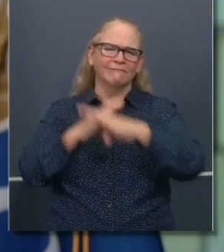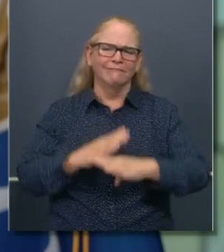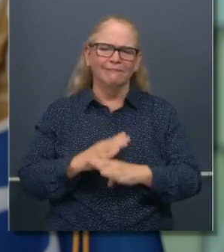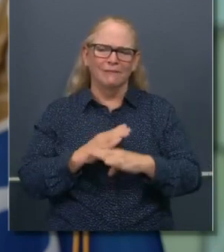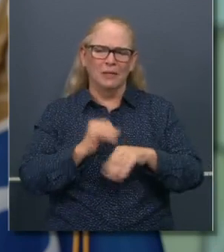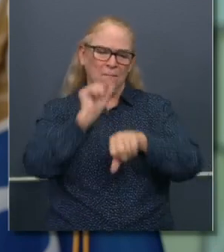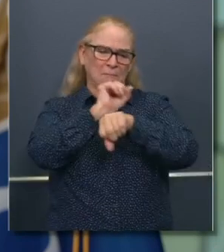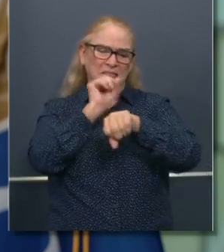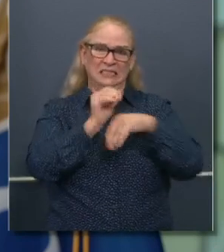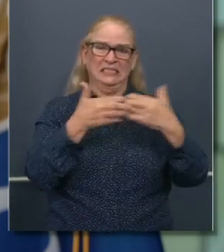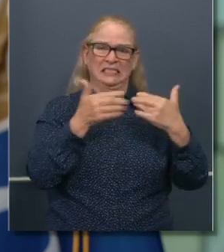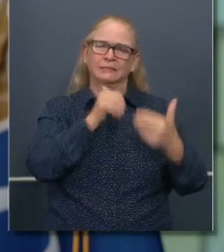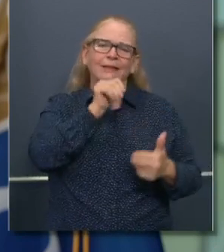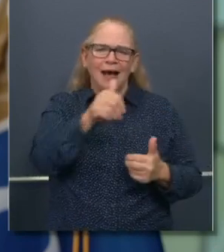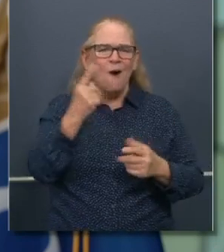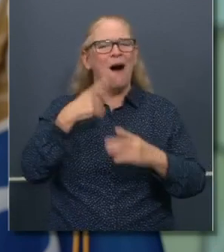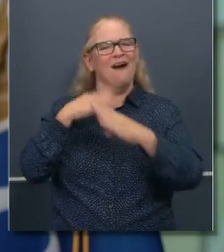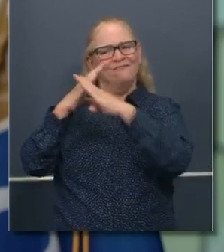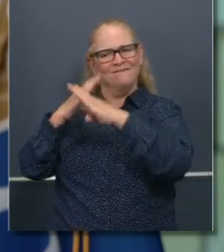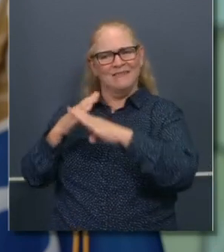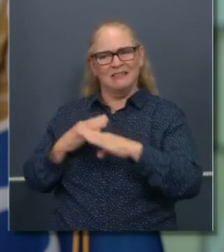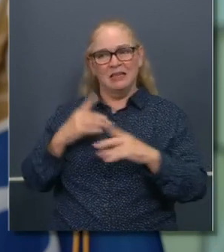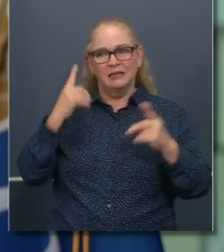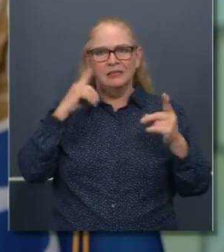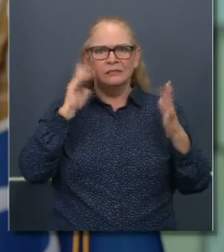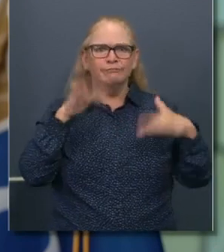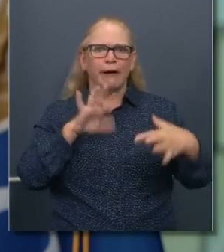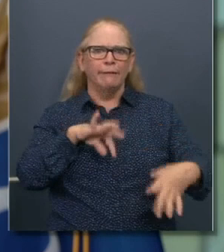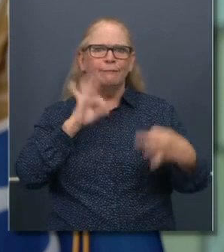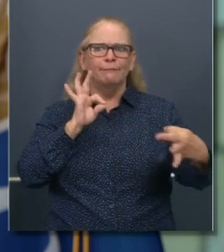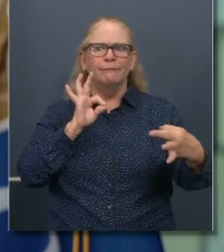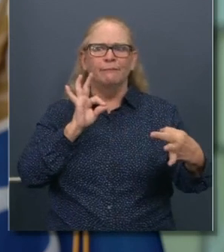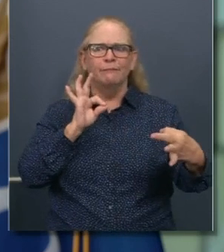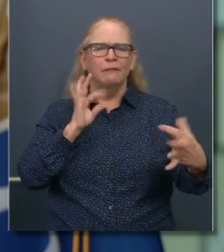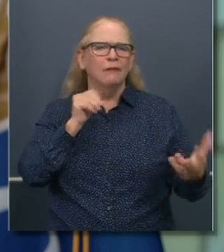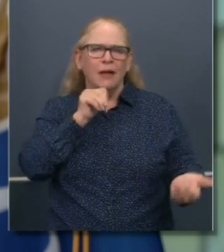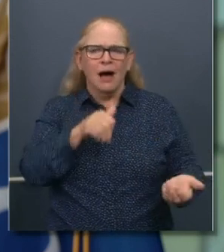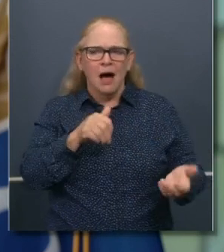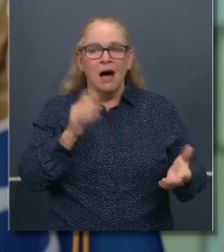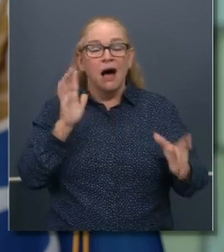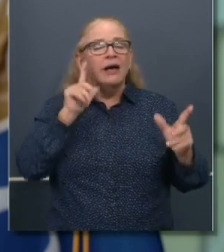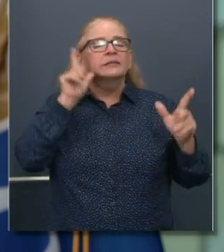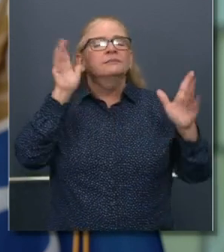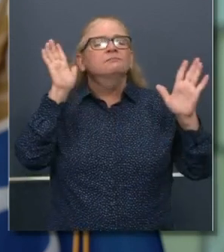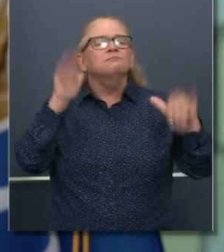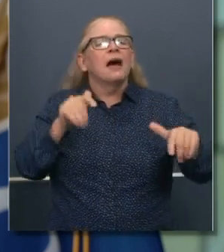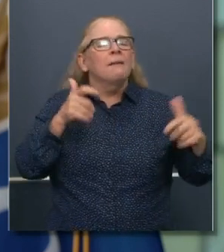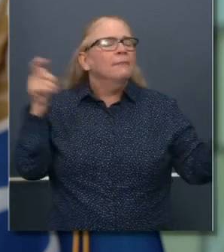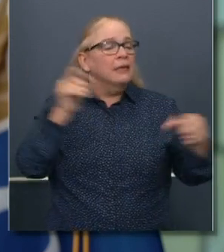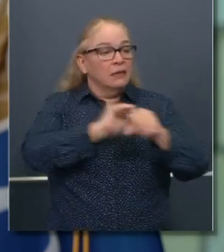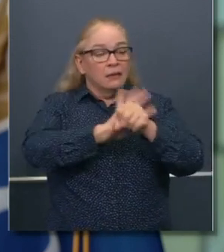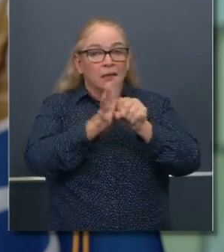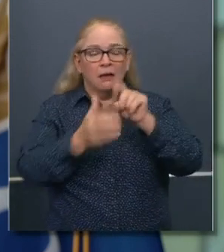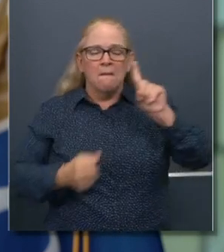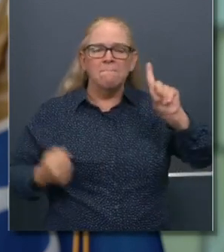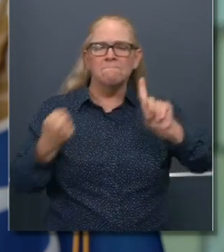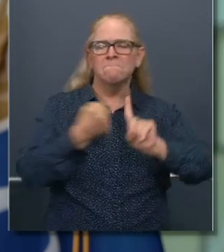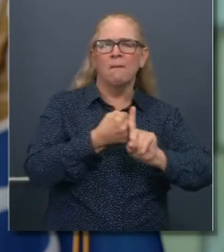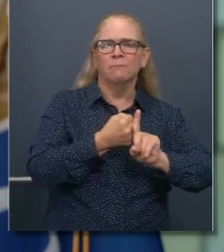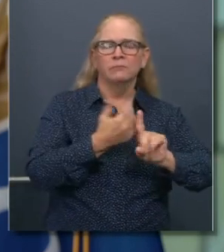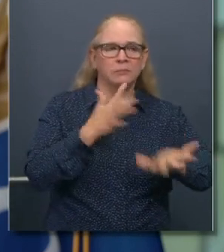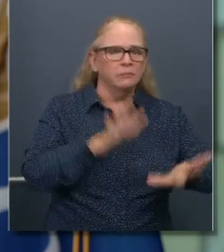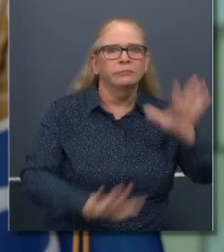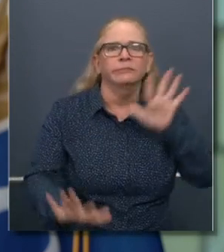expected. But of course, in this environment, with this pandemic, the challenges are more acute and more